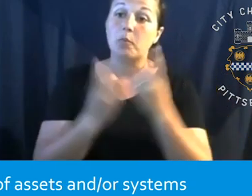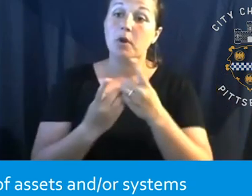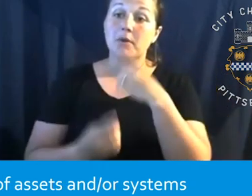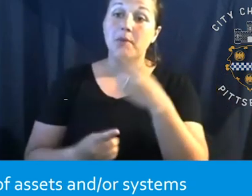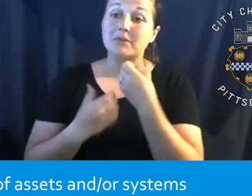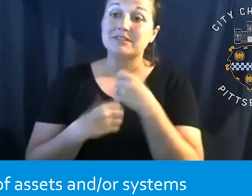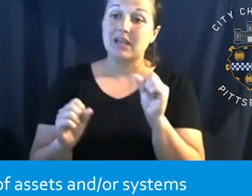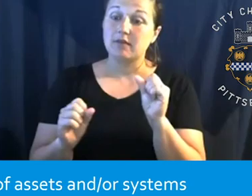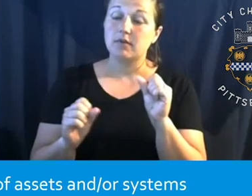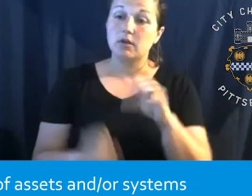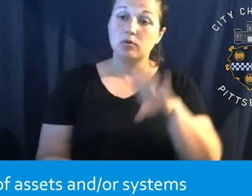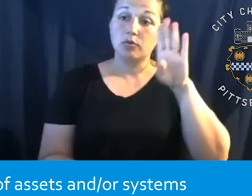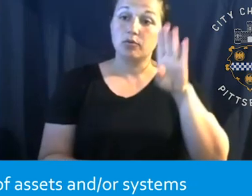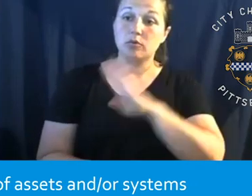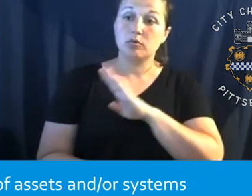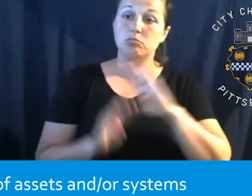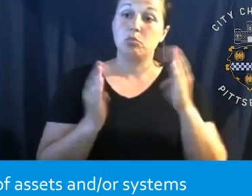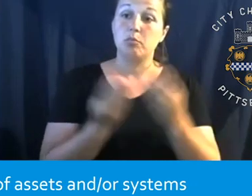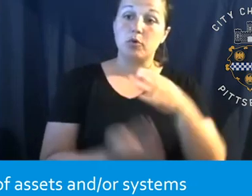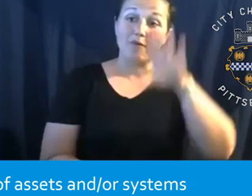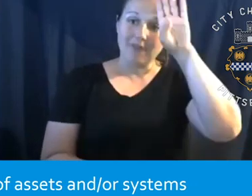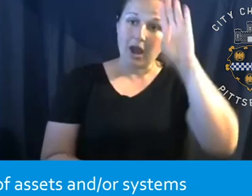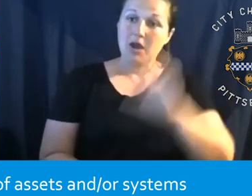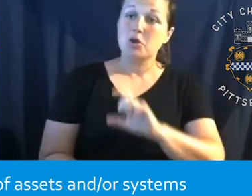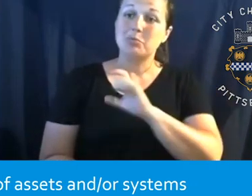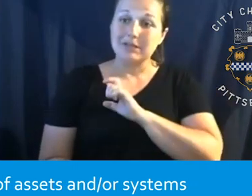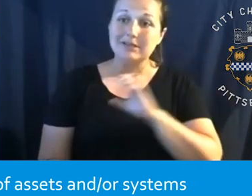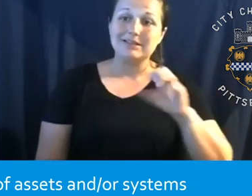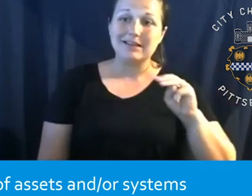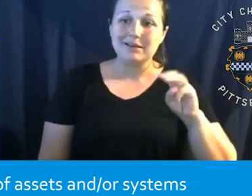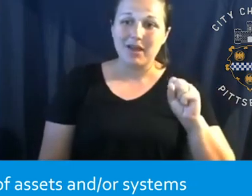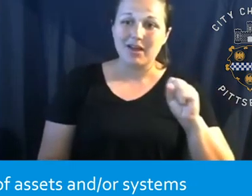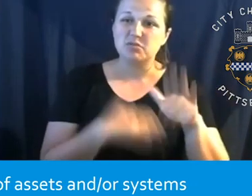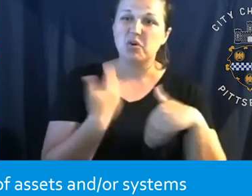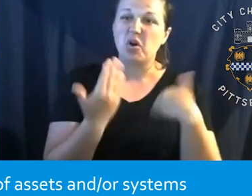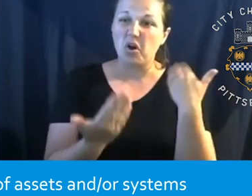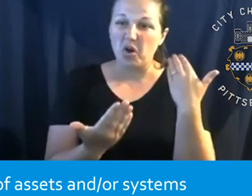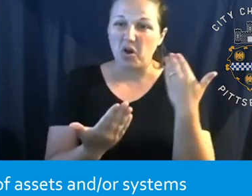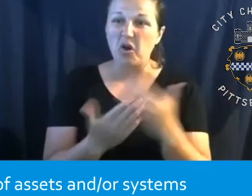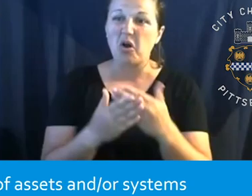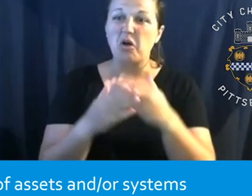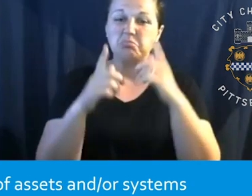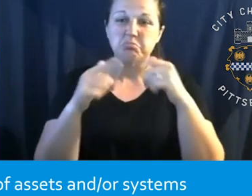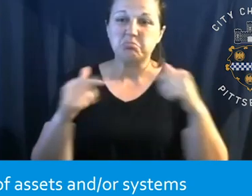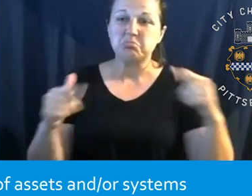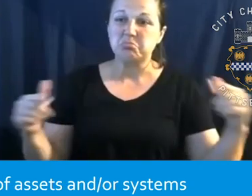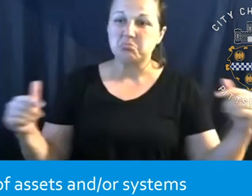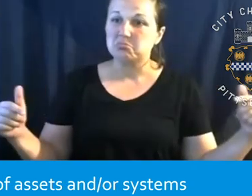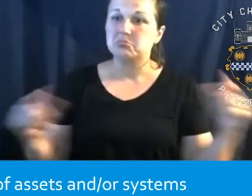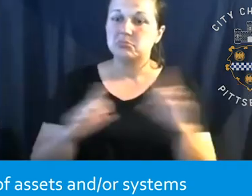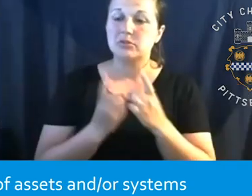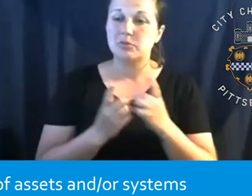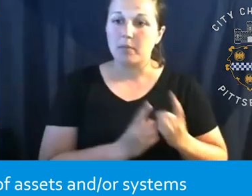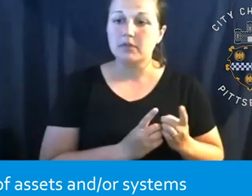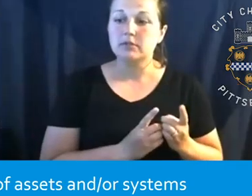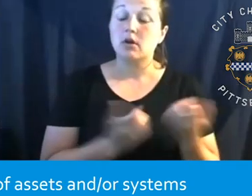the bureau of fire, the bureau of police, emergency management services, and kind of a whole host of other pieces. And that also would